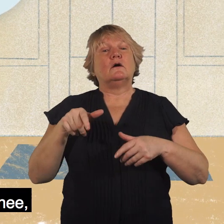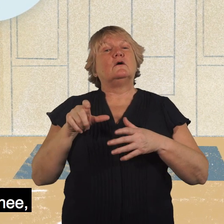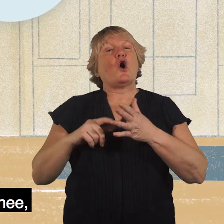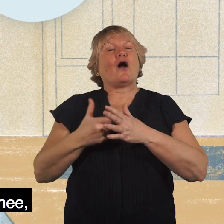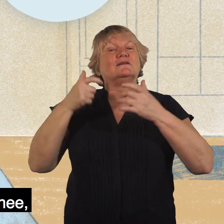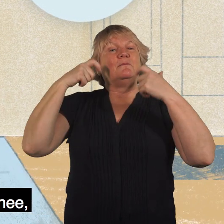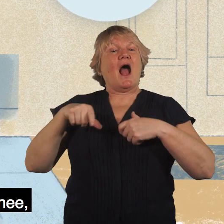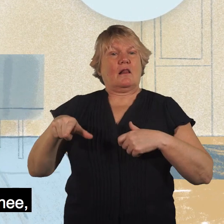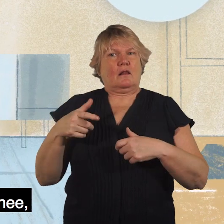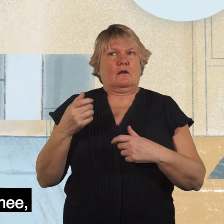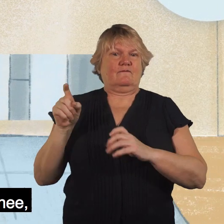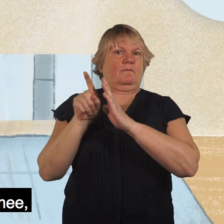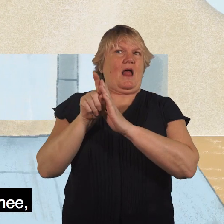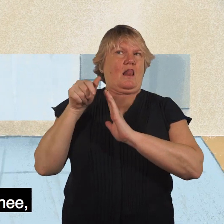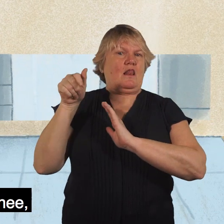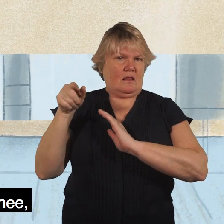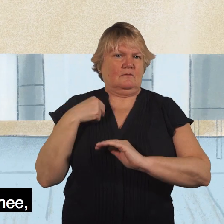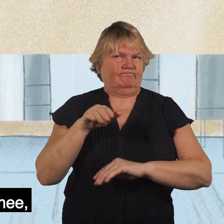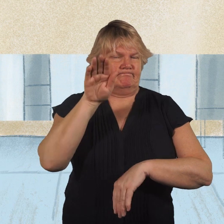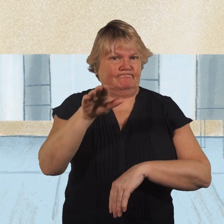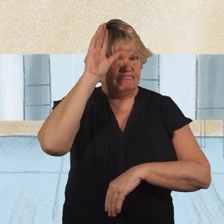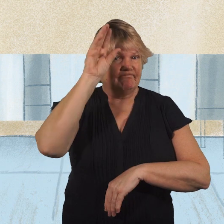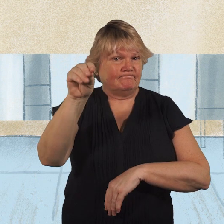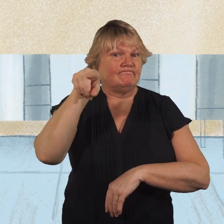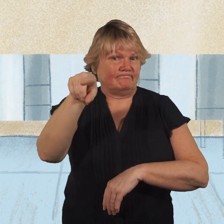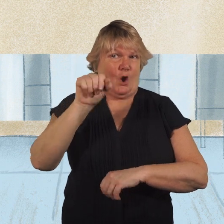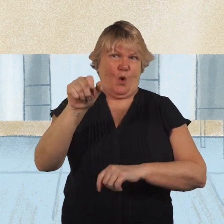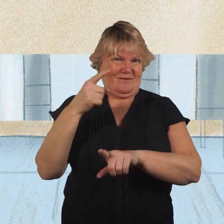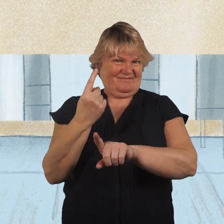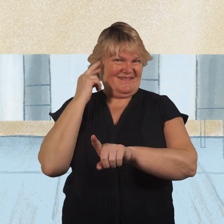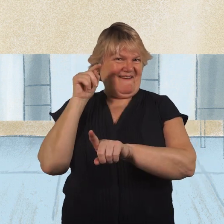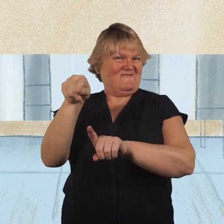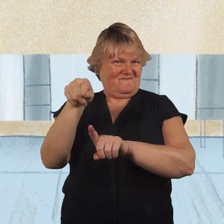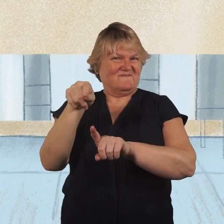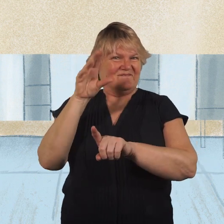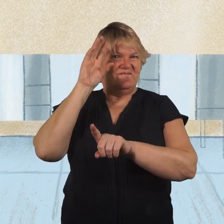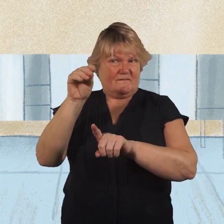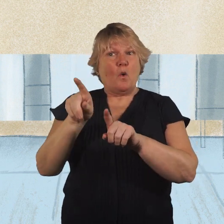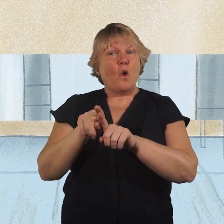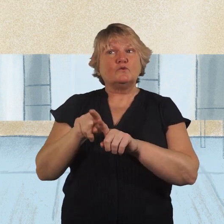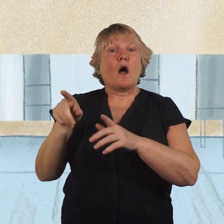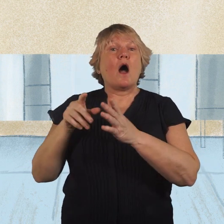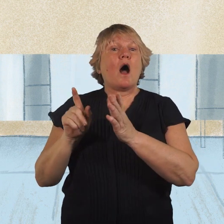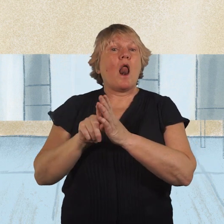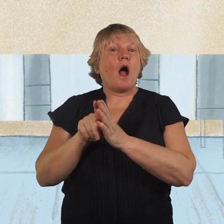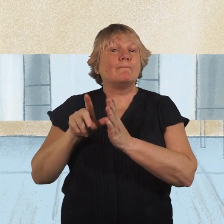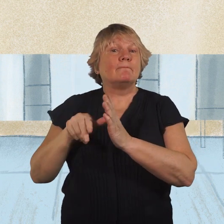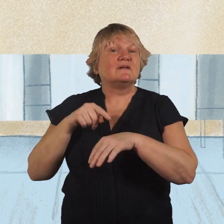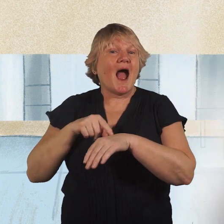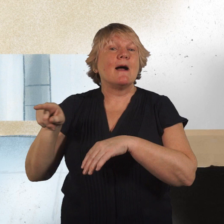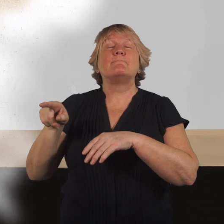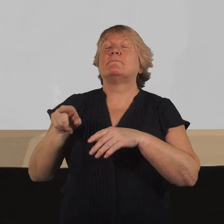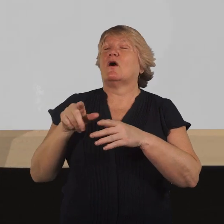and alerts her deaf owner by placing her paws on her knee. She also responds to alarm clocks and life-saving signals like fire